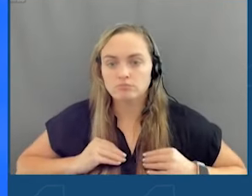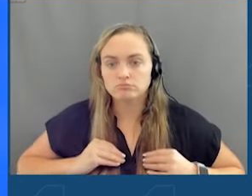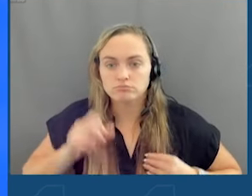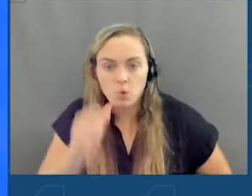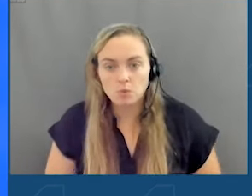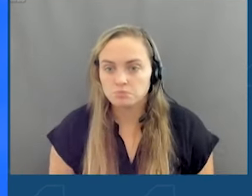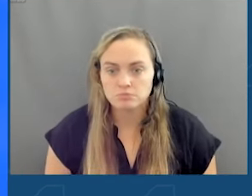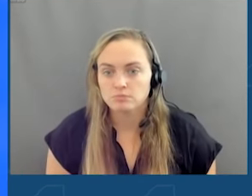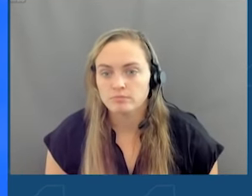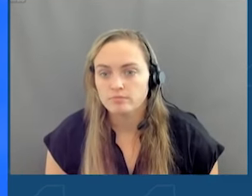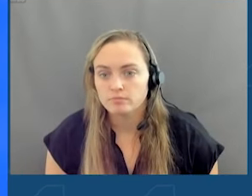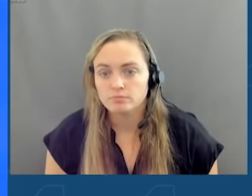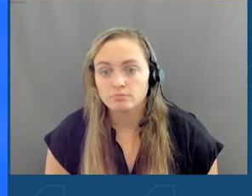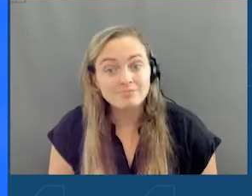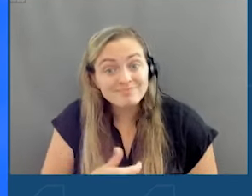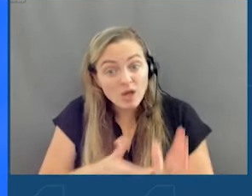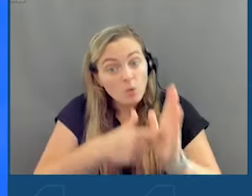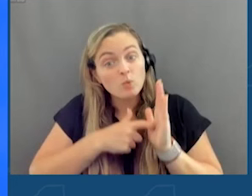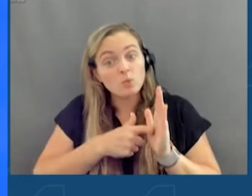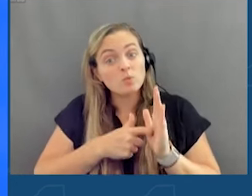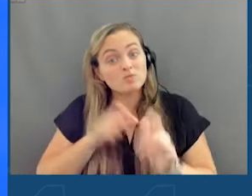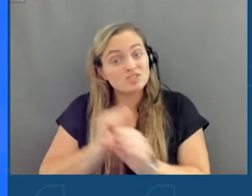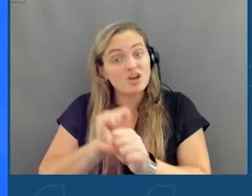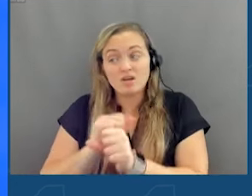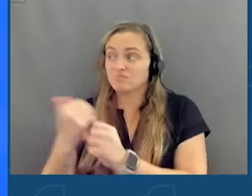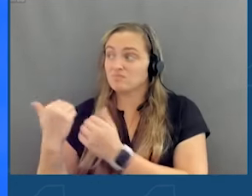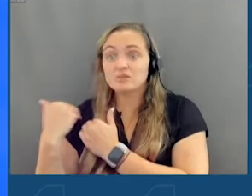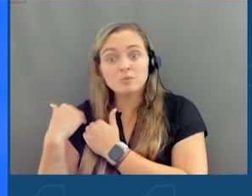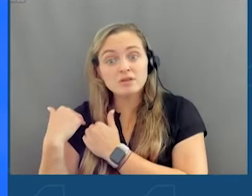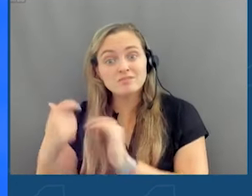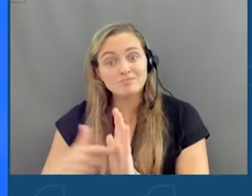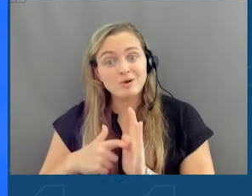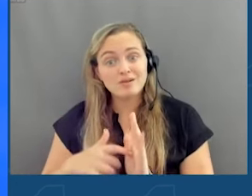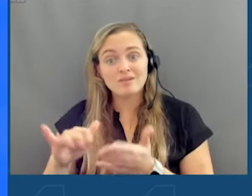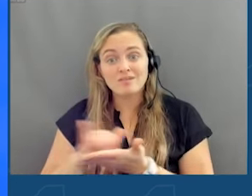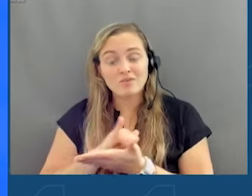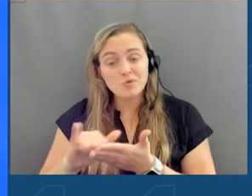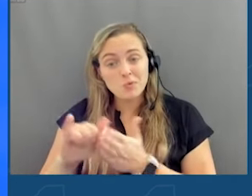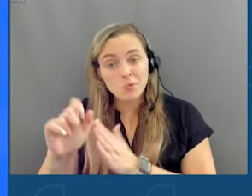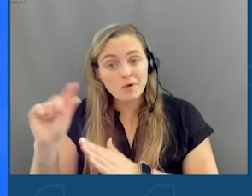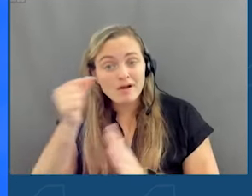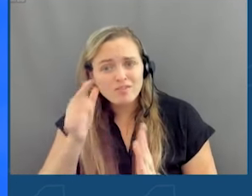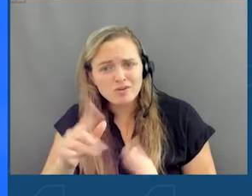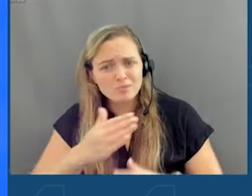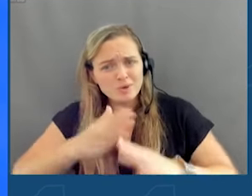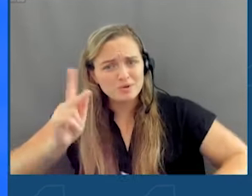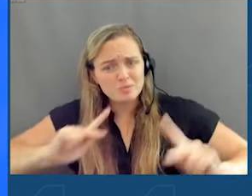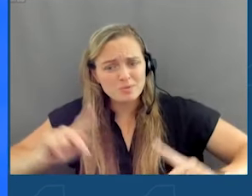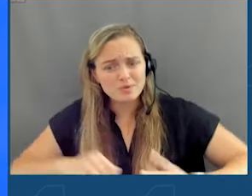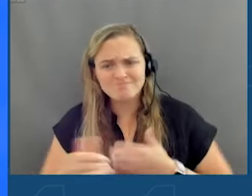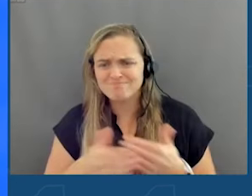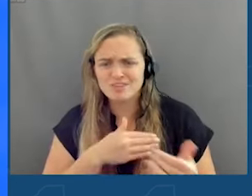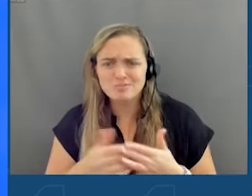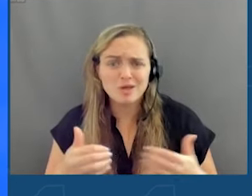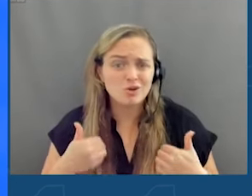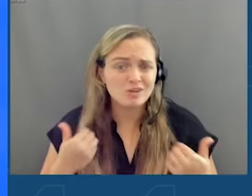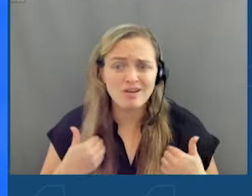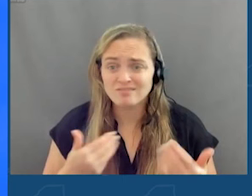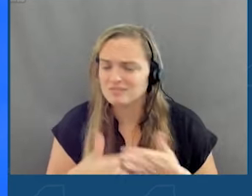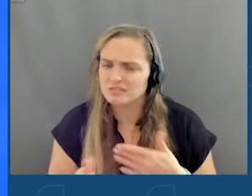We have an obligation. My responsibility as the governor of New York is to protect our people. It doesn't matter how young they are